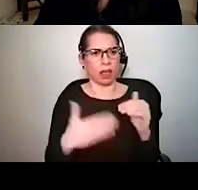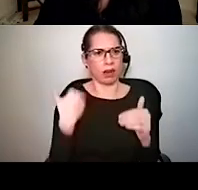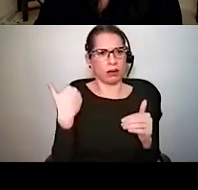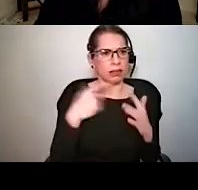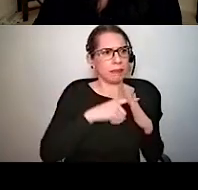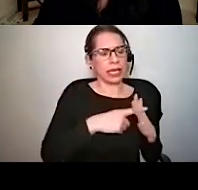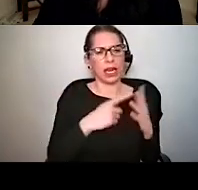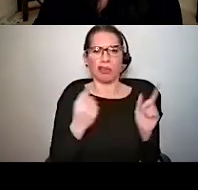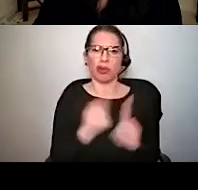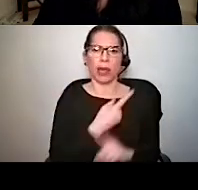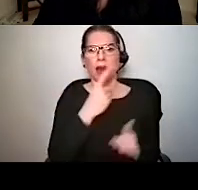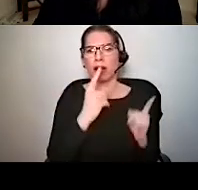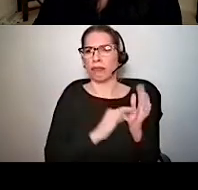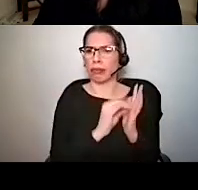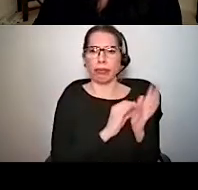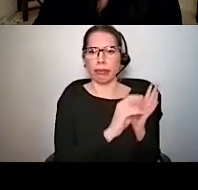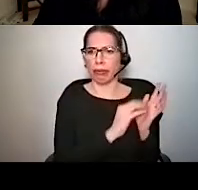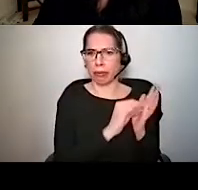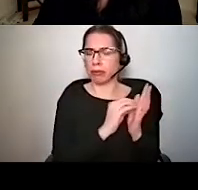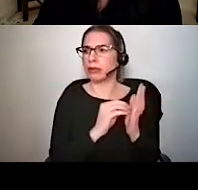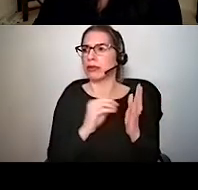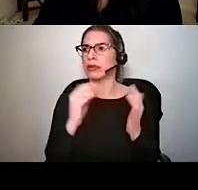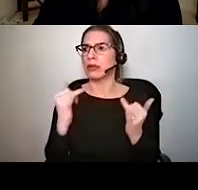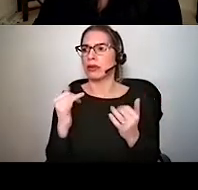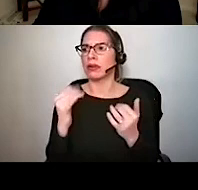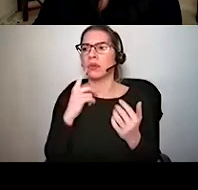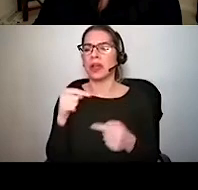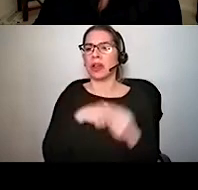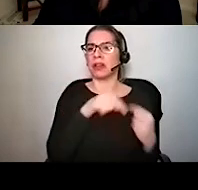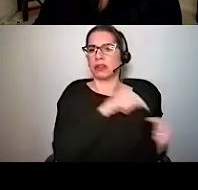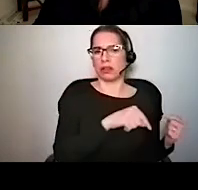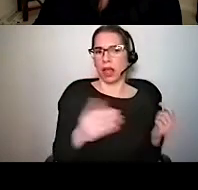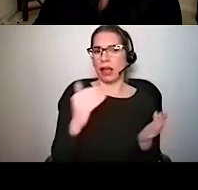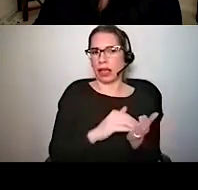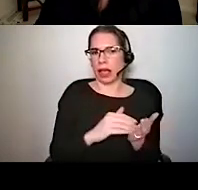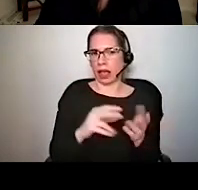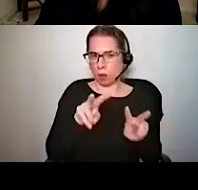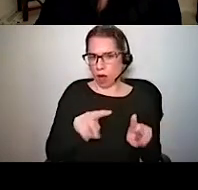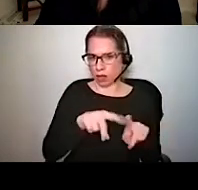the sound off time. So I'll just bring that forward and play it again. So you can, you can see what you're looking